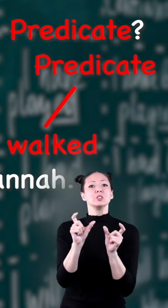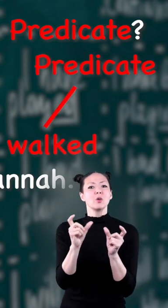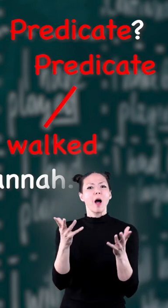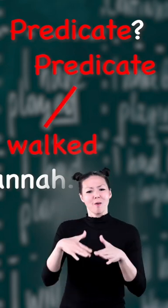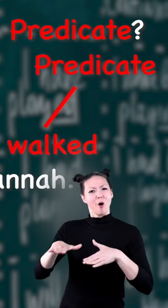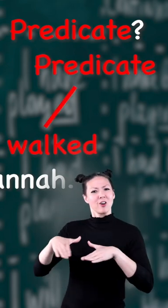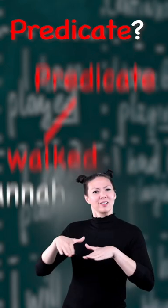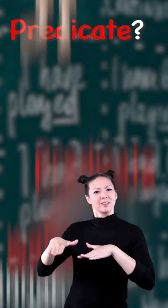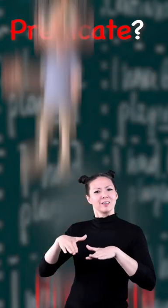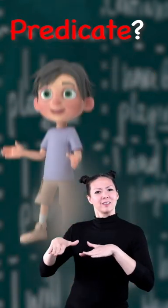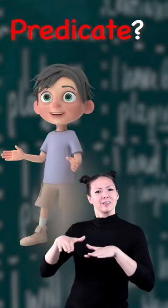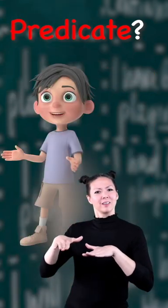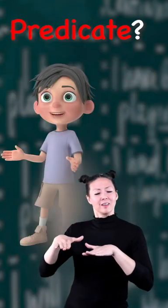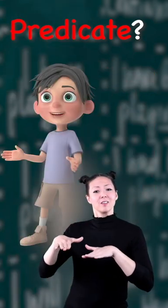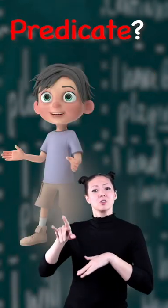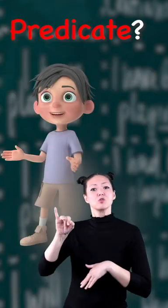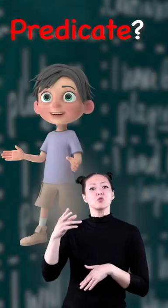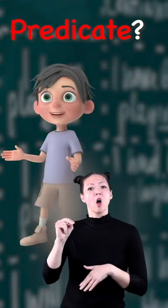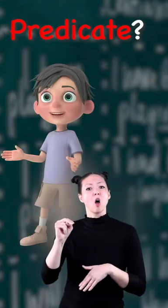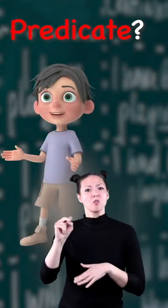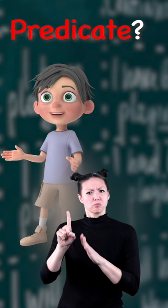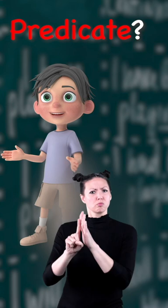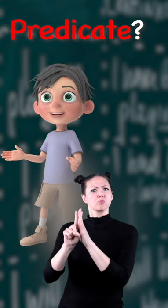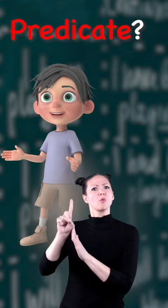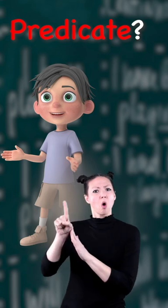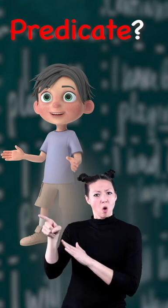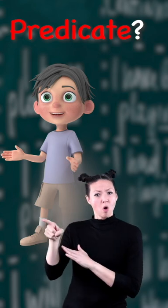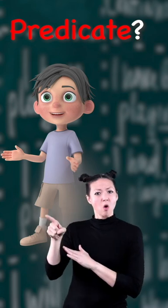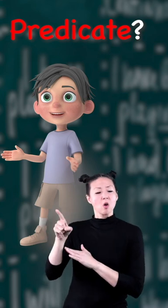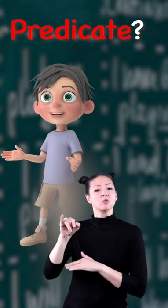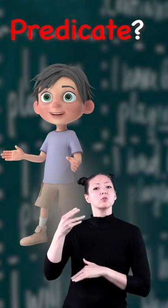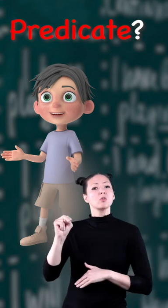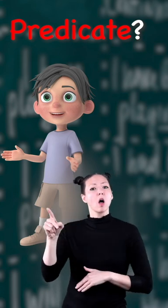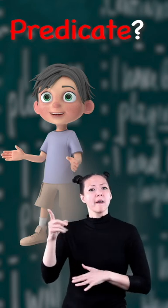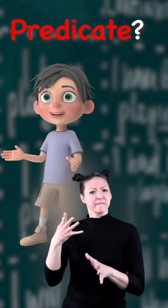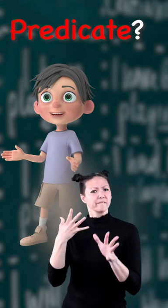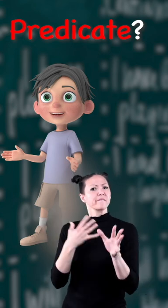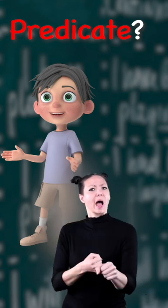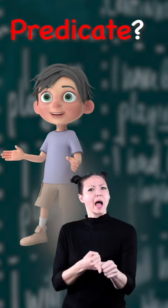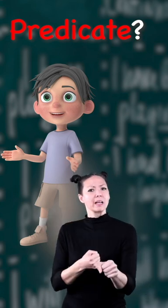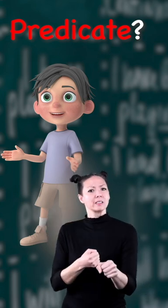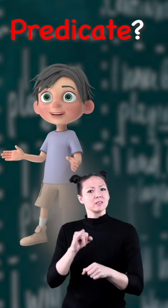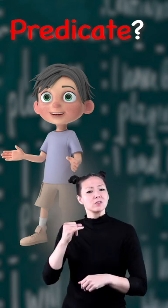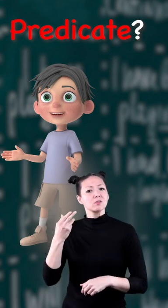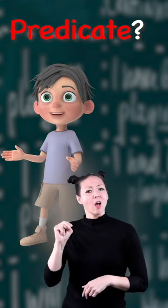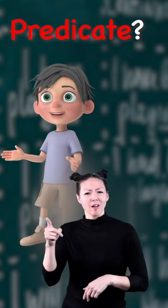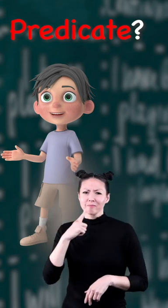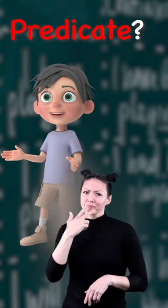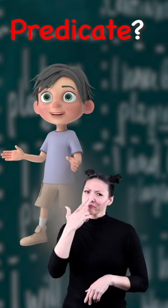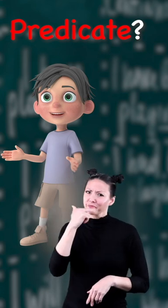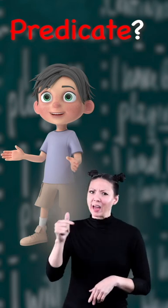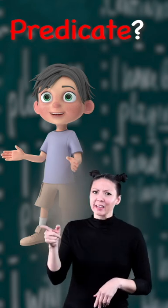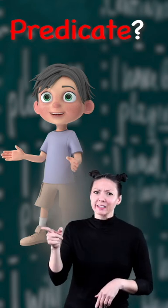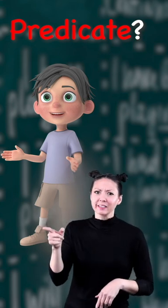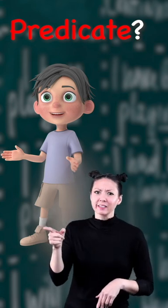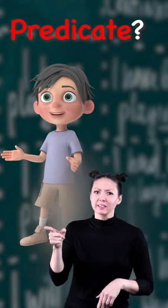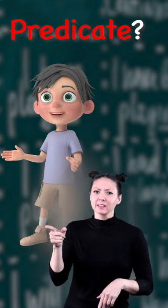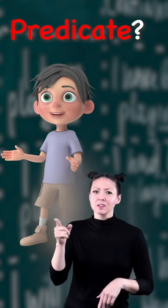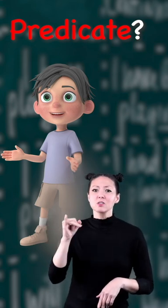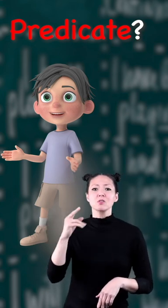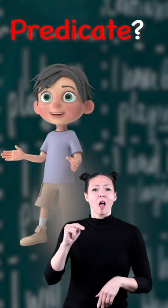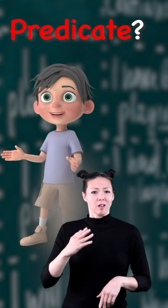verb is walked john is tall john is fast john is funny